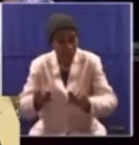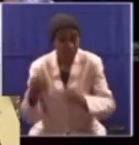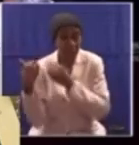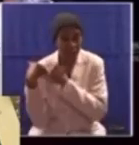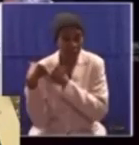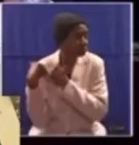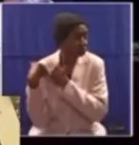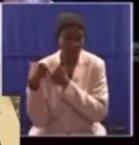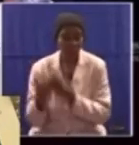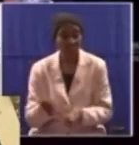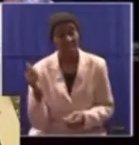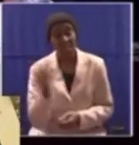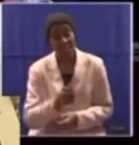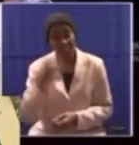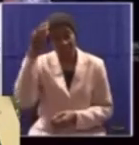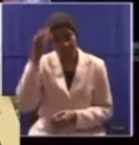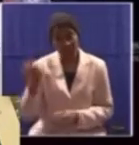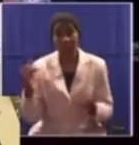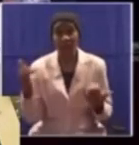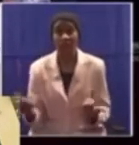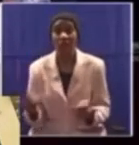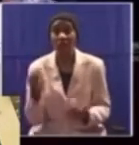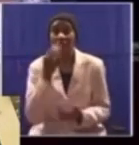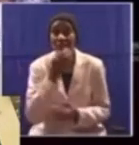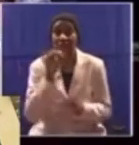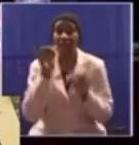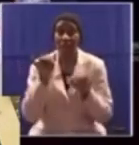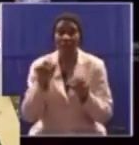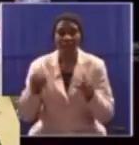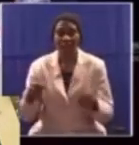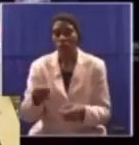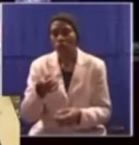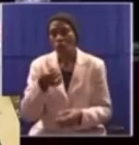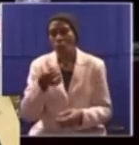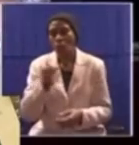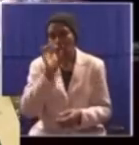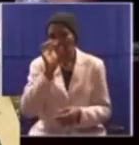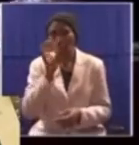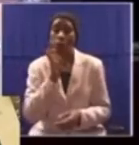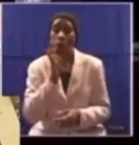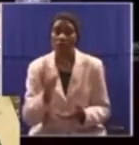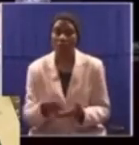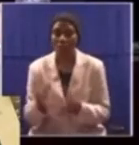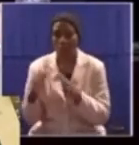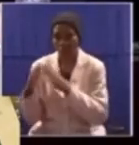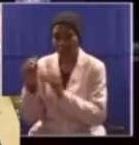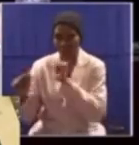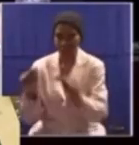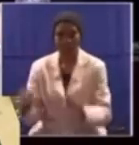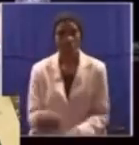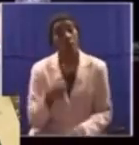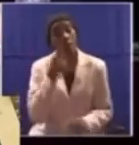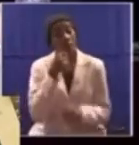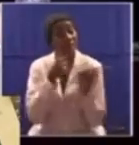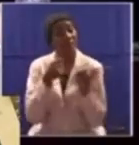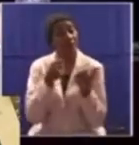His government is now advising people not to drink water in their own taps. This man has failed.